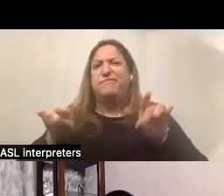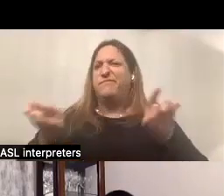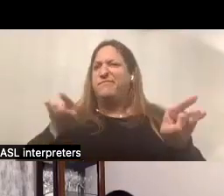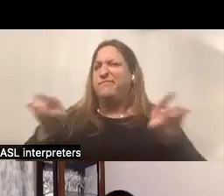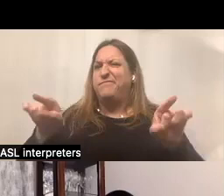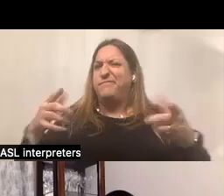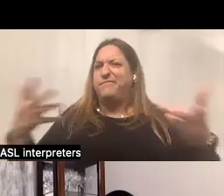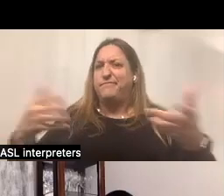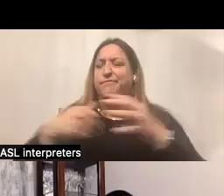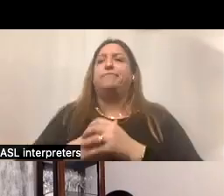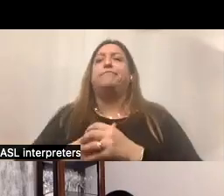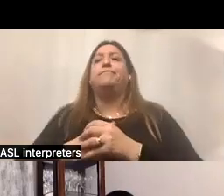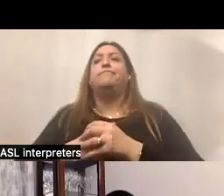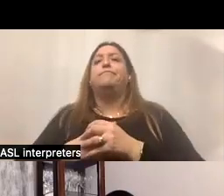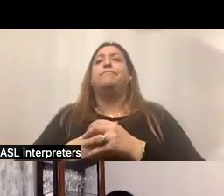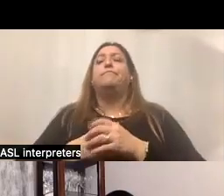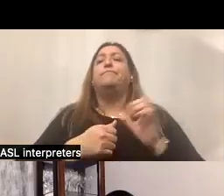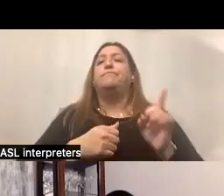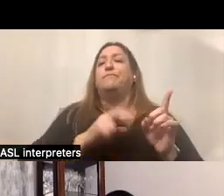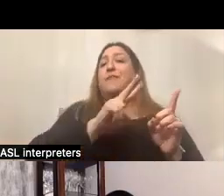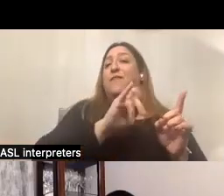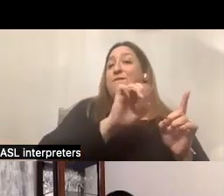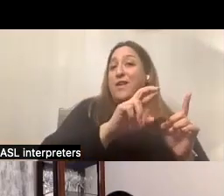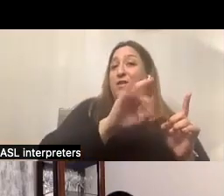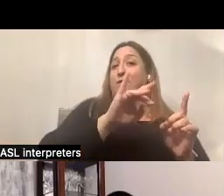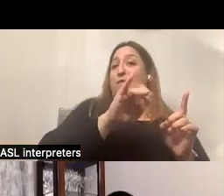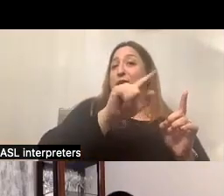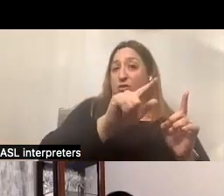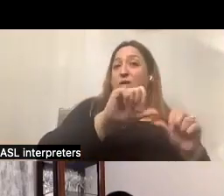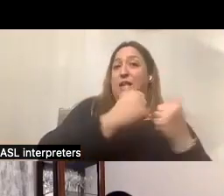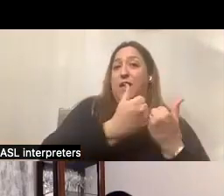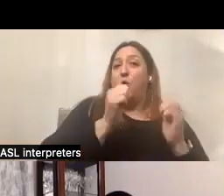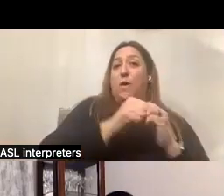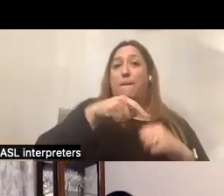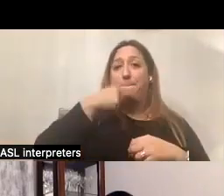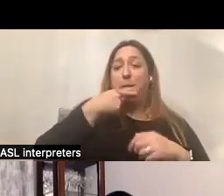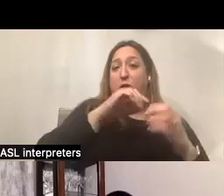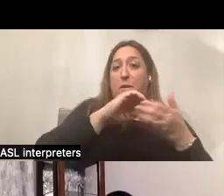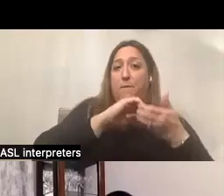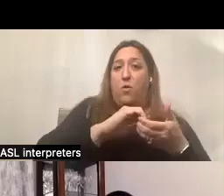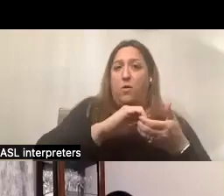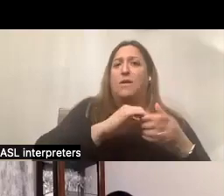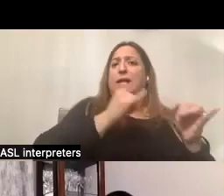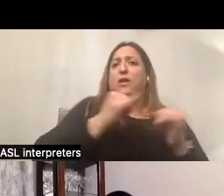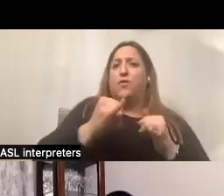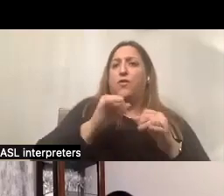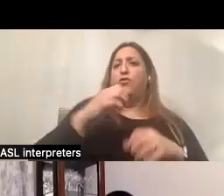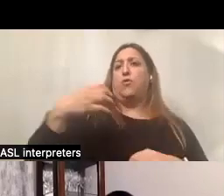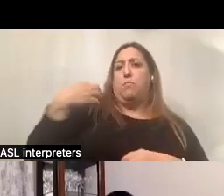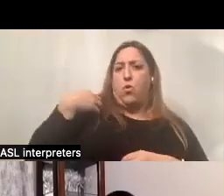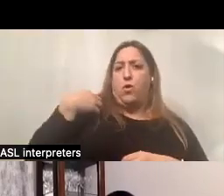these two models in the vendor fiscal employer agent model with public partnerships, the individual is the employer of record.